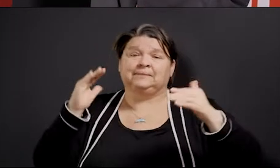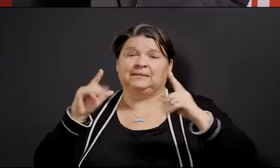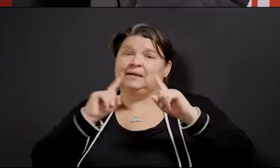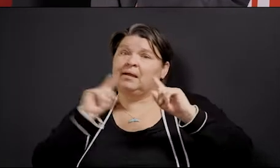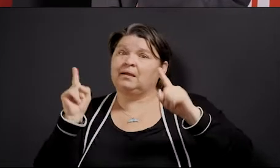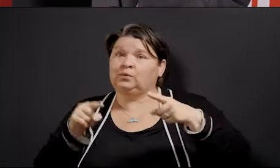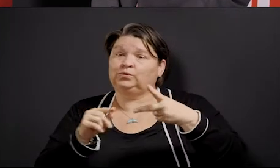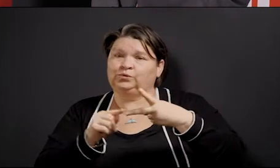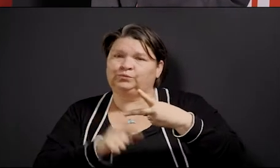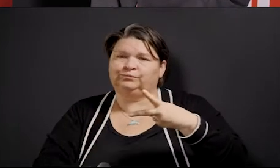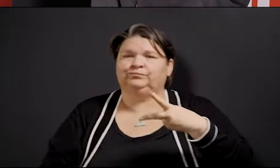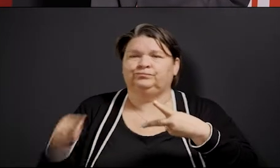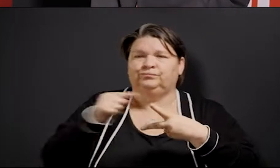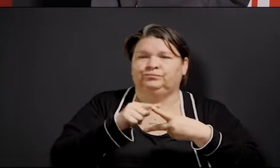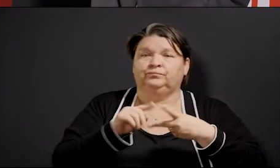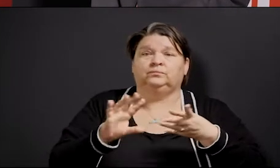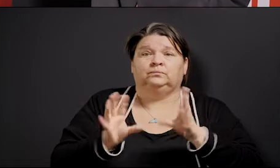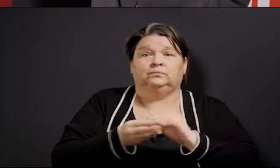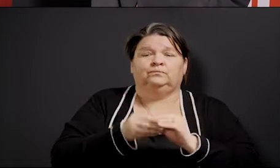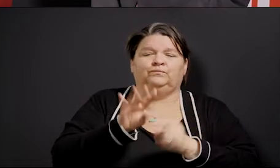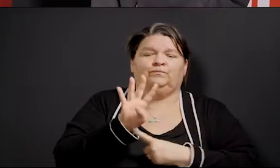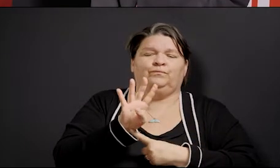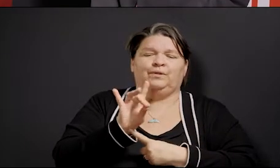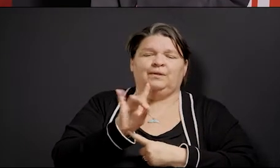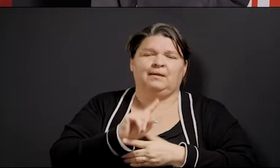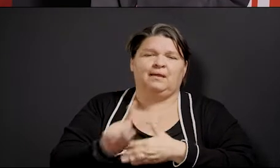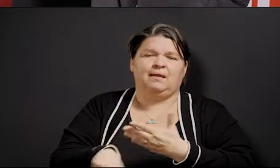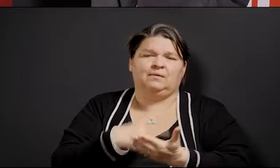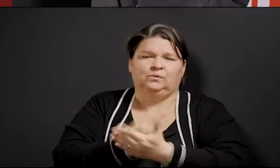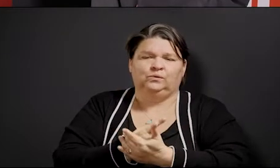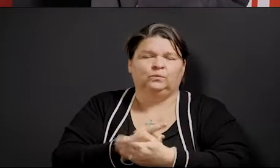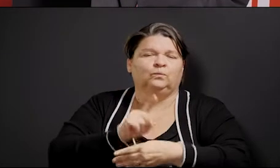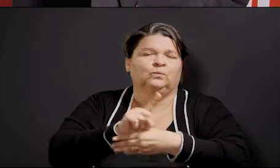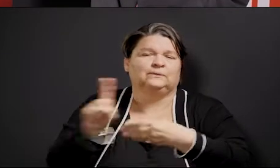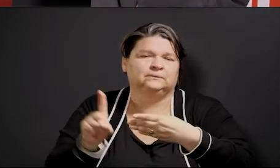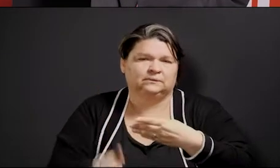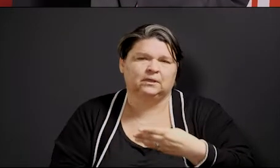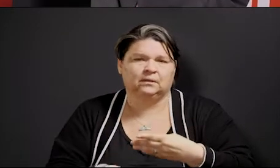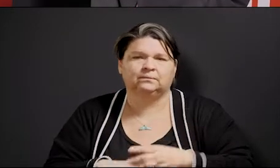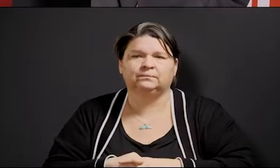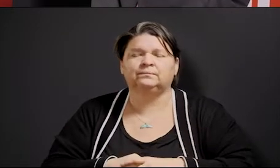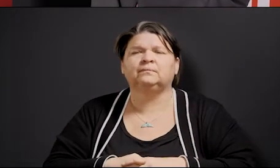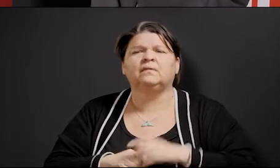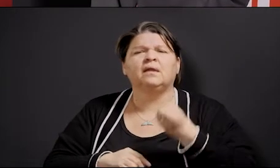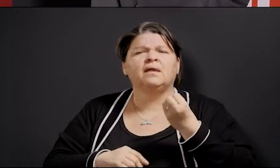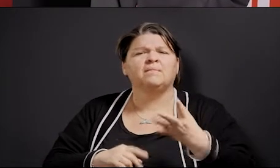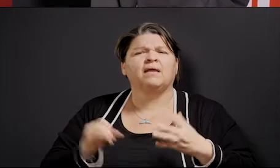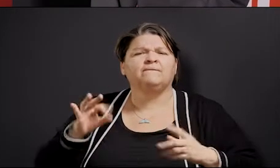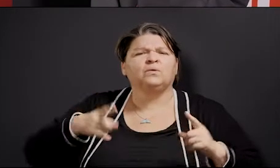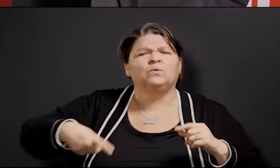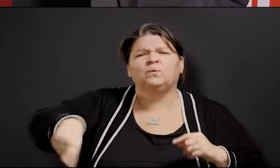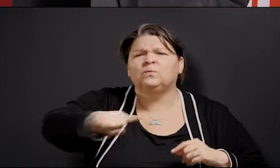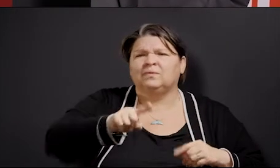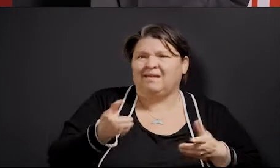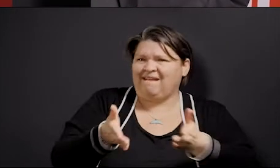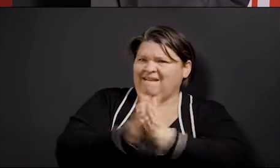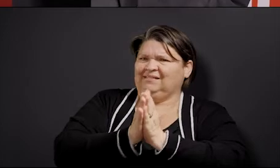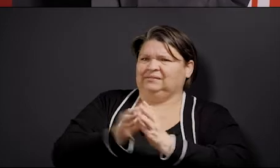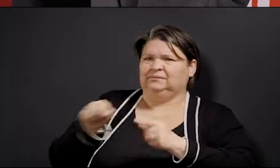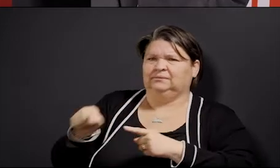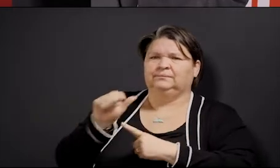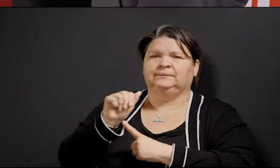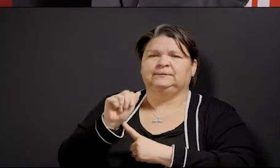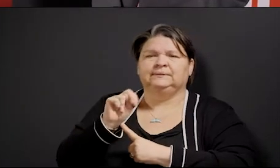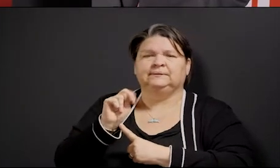That's great. And there's a lot of talk out there and many of you are asking about antibody testing. And exactly how does that differ